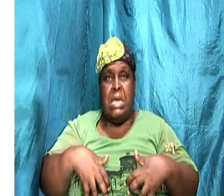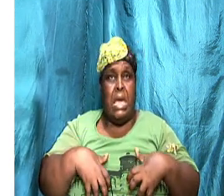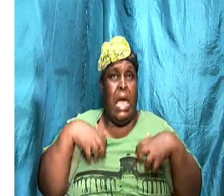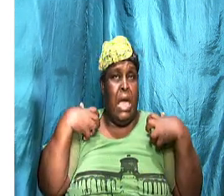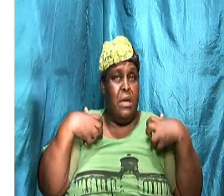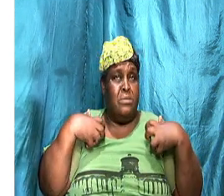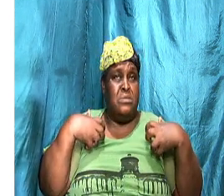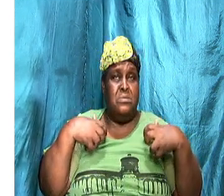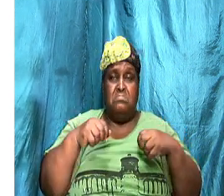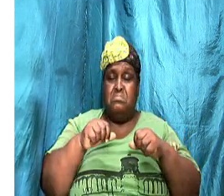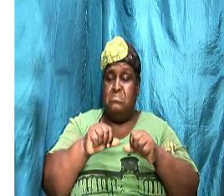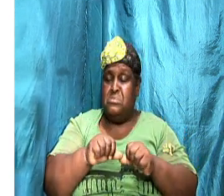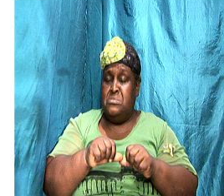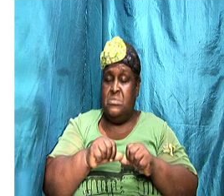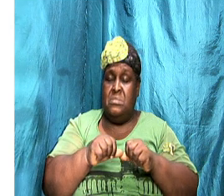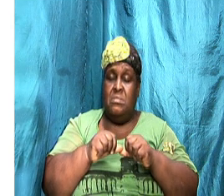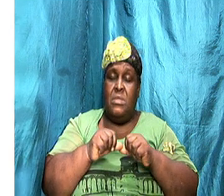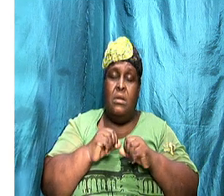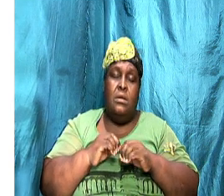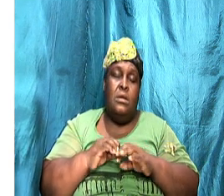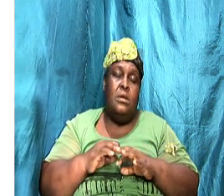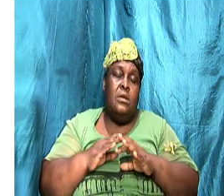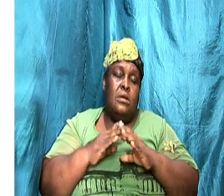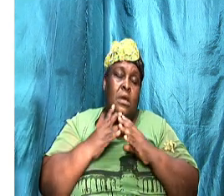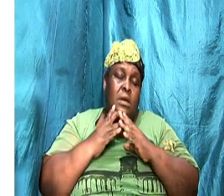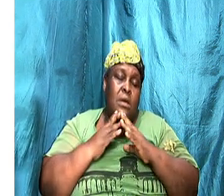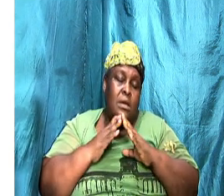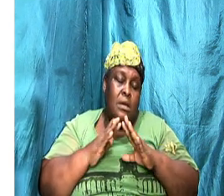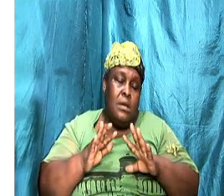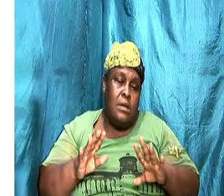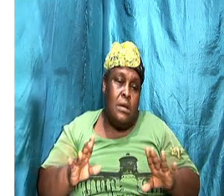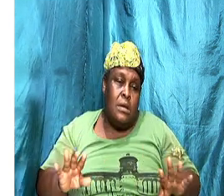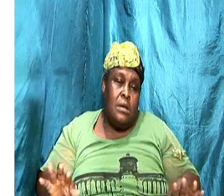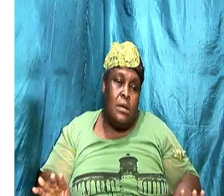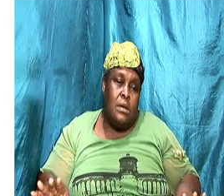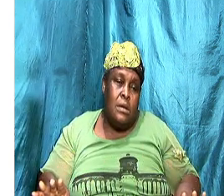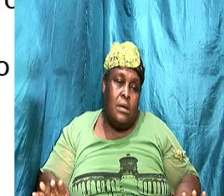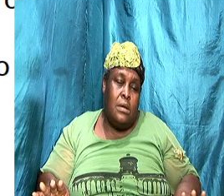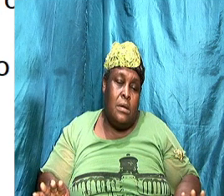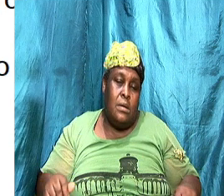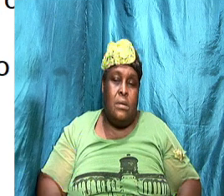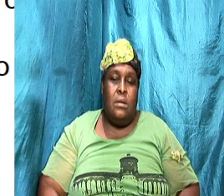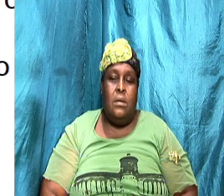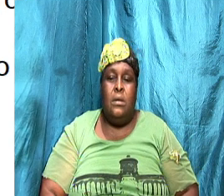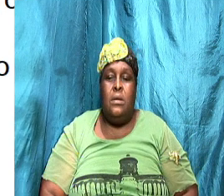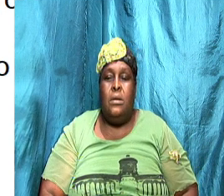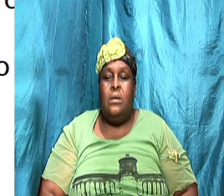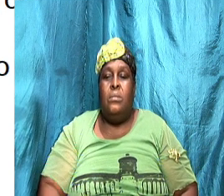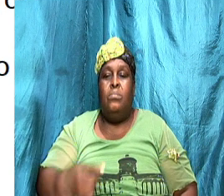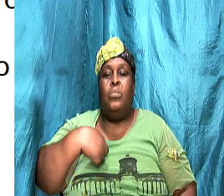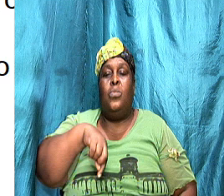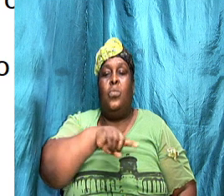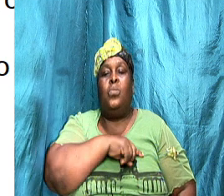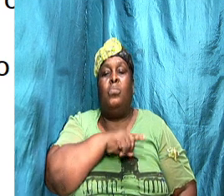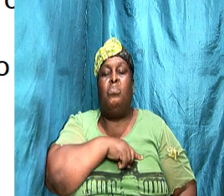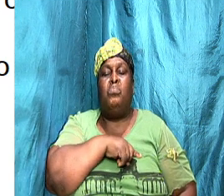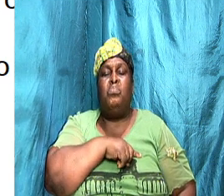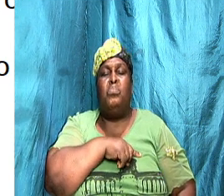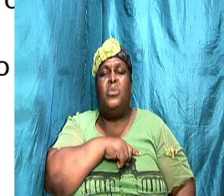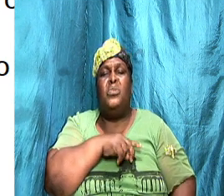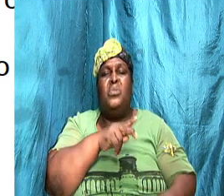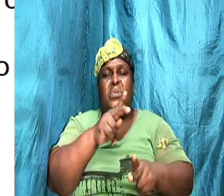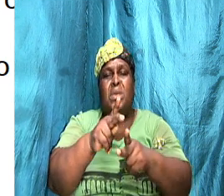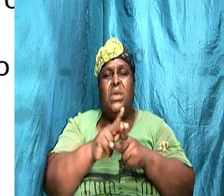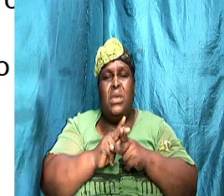calm as you can. And then we move now on to point four, which says that we should maintain a positive